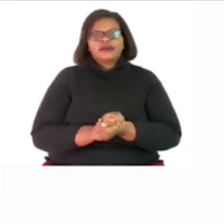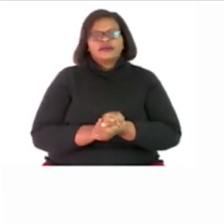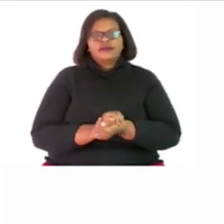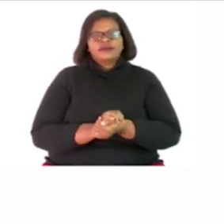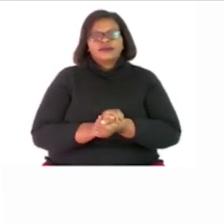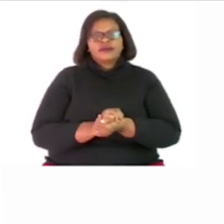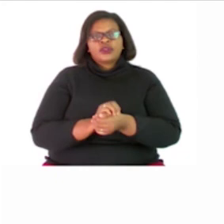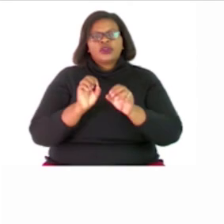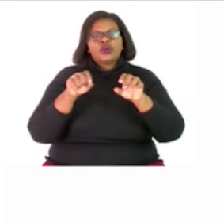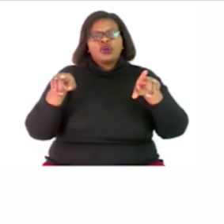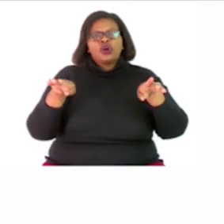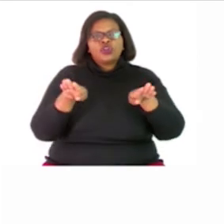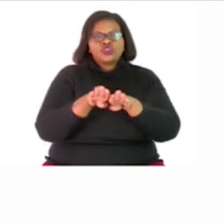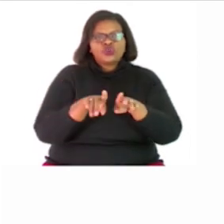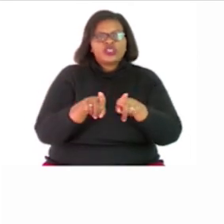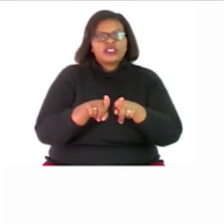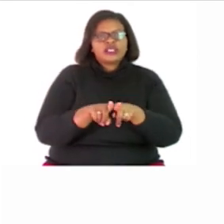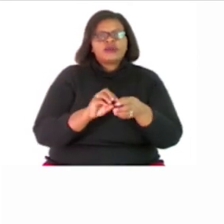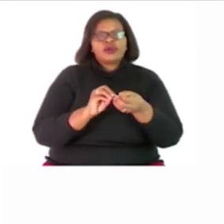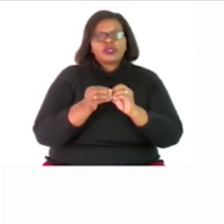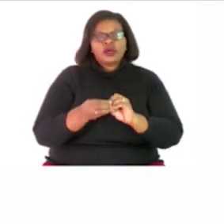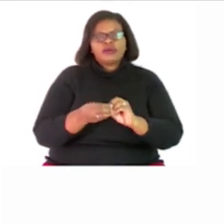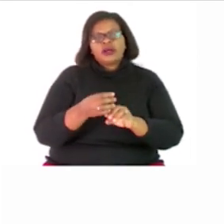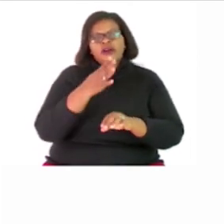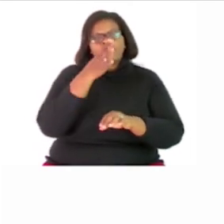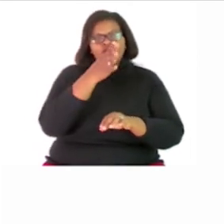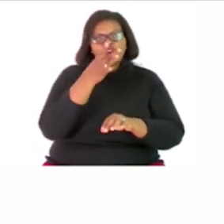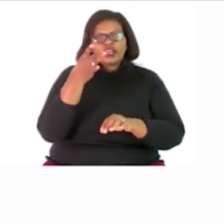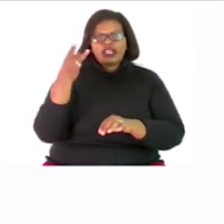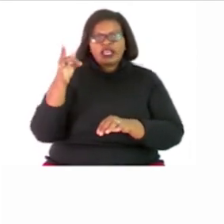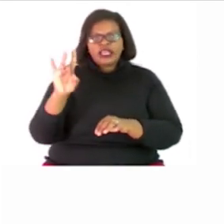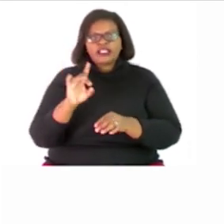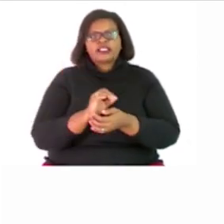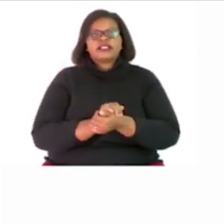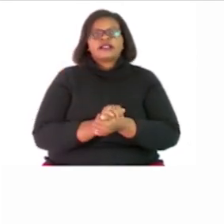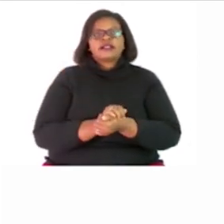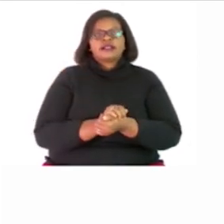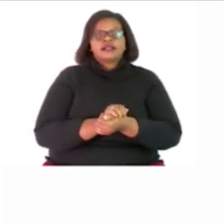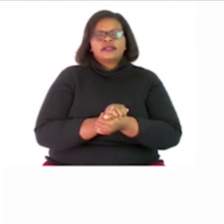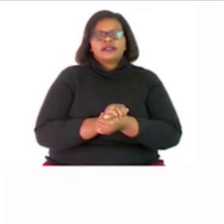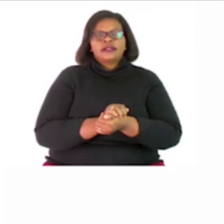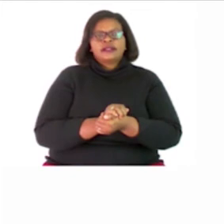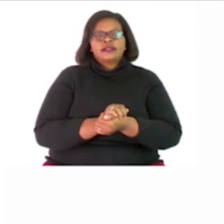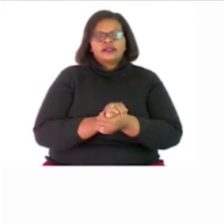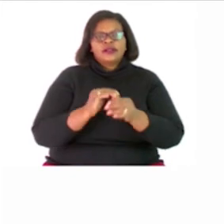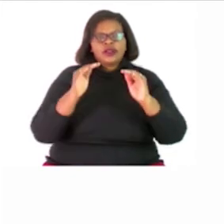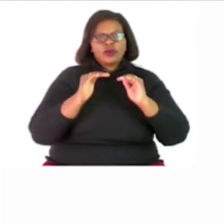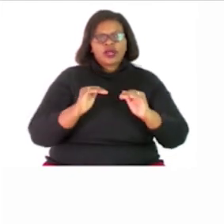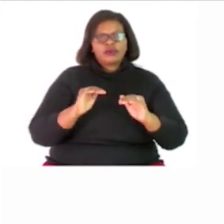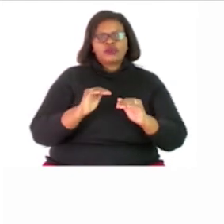do the same with the numbers four and eight and then we go to number four